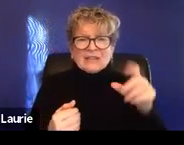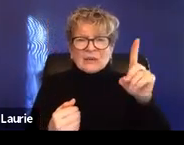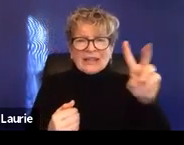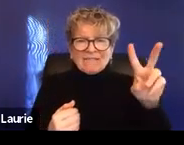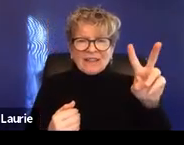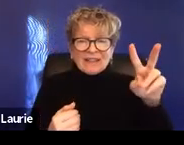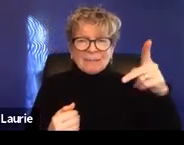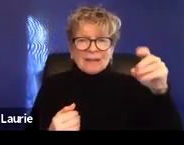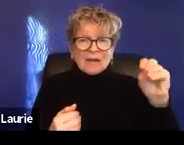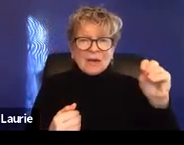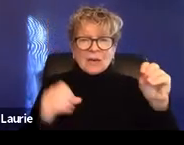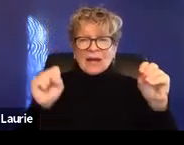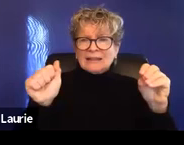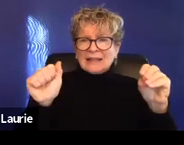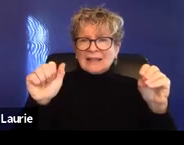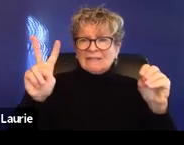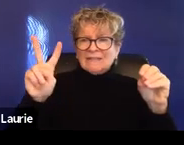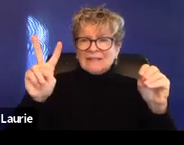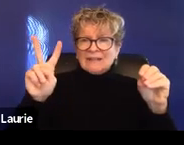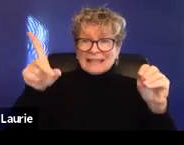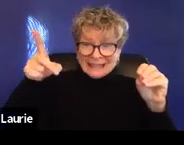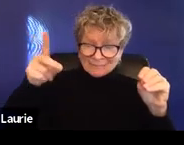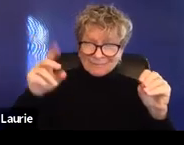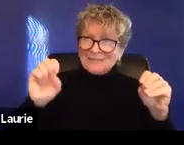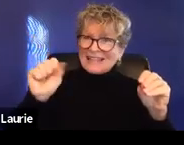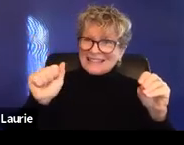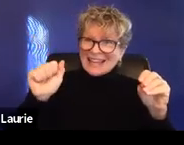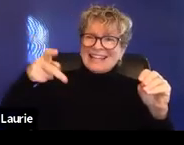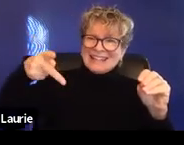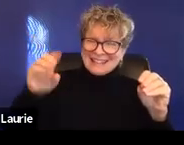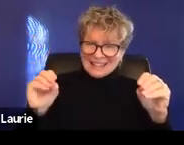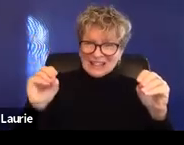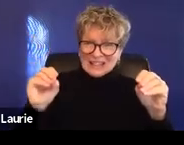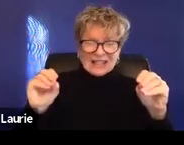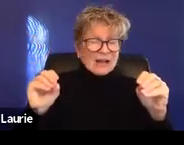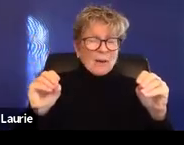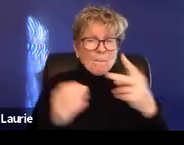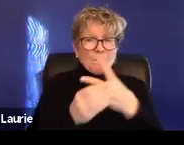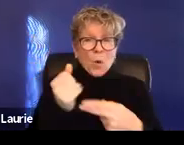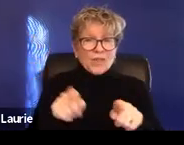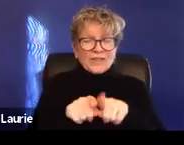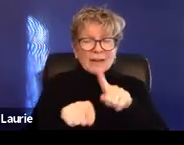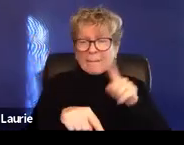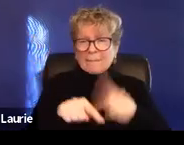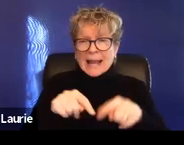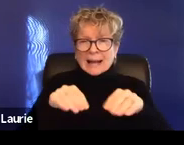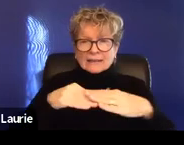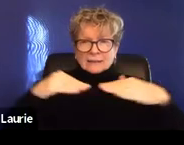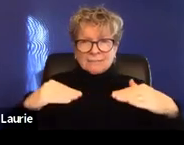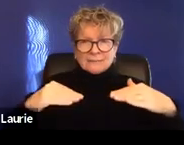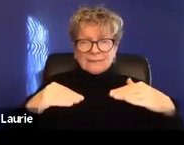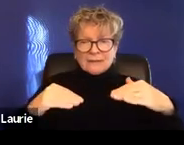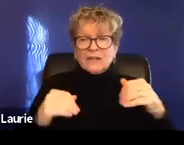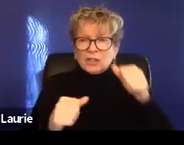um, at the same time. But otherwise, uh, do keep in mind that, you know, abusive